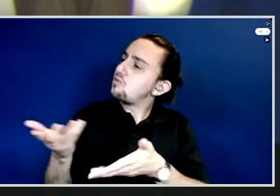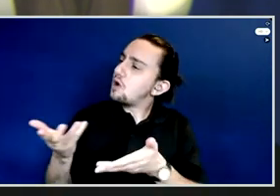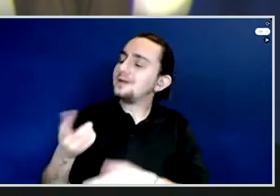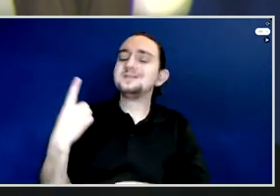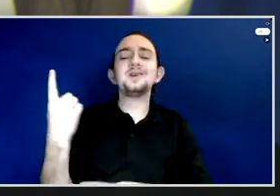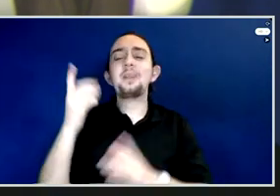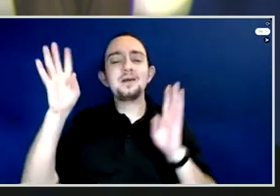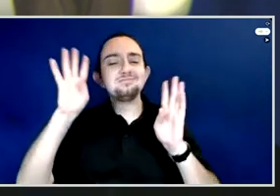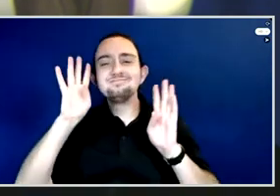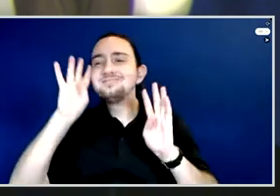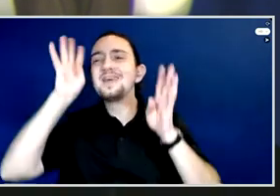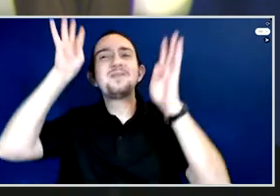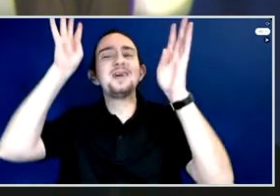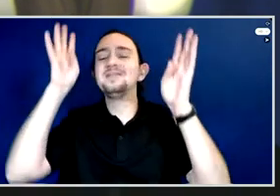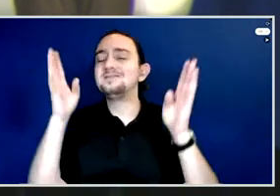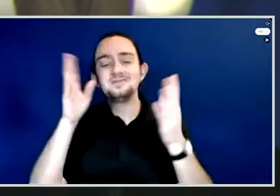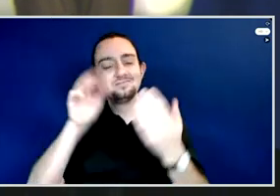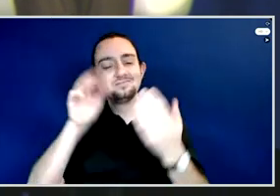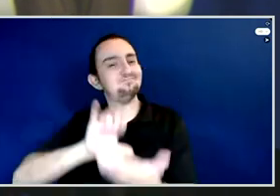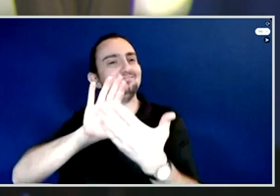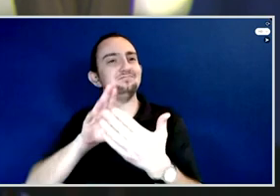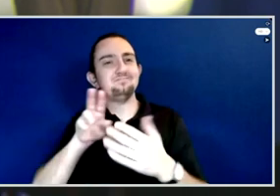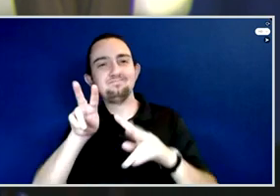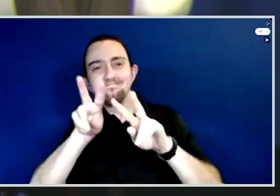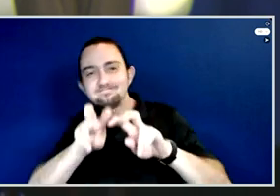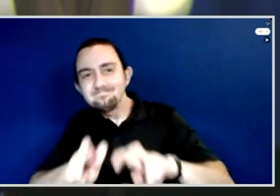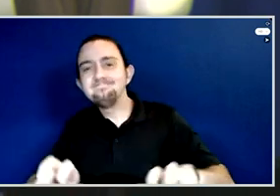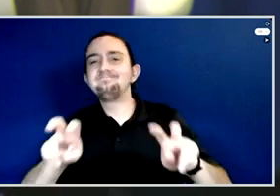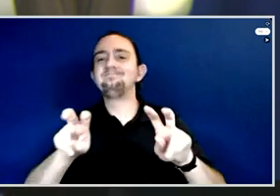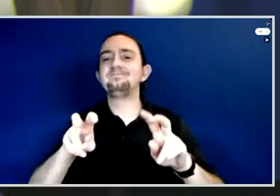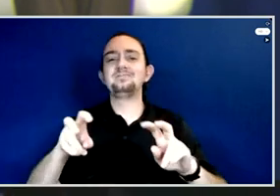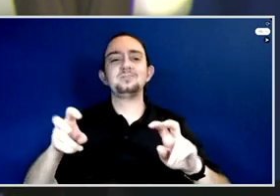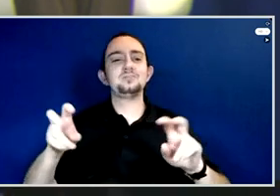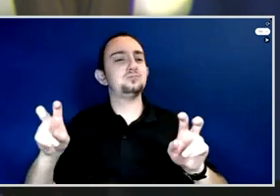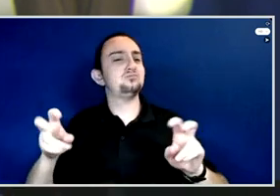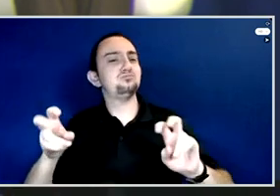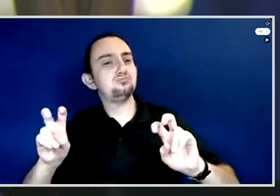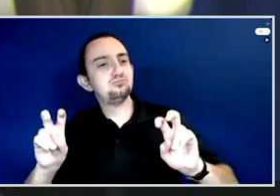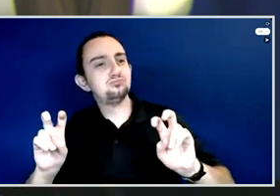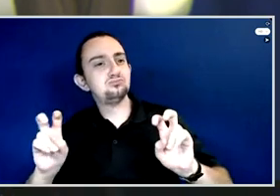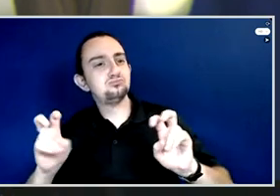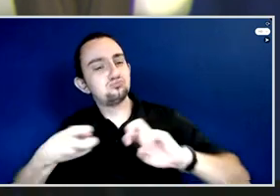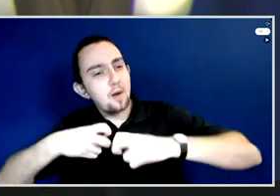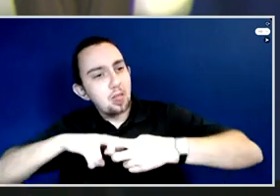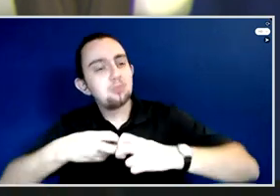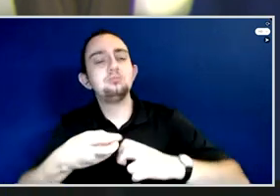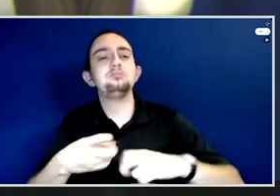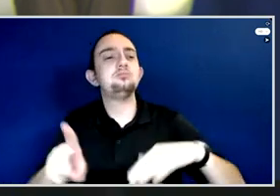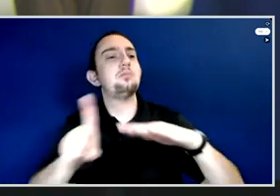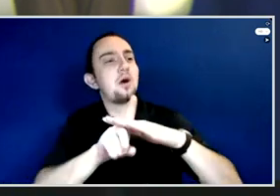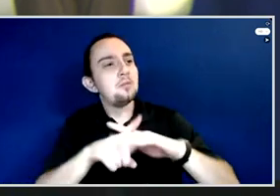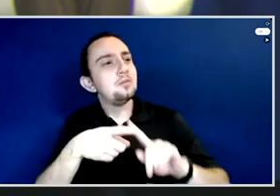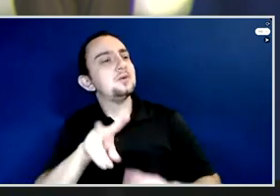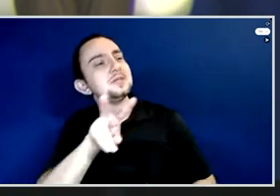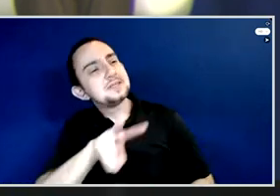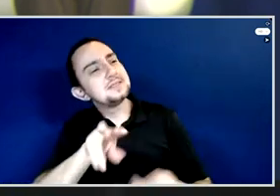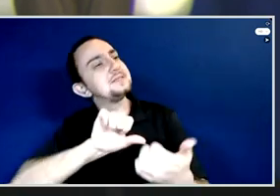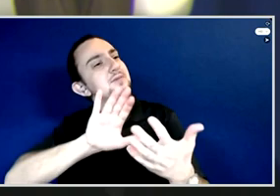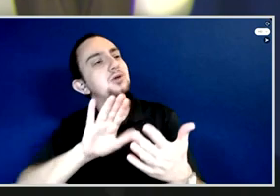of looking at the problems, approaching it with a different tool, technique, from a different perspective.